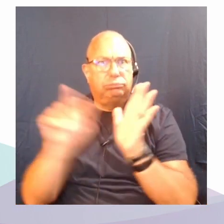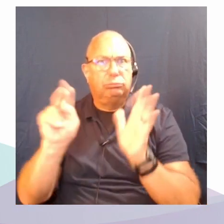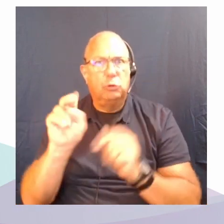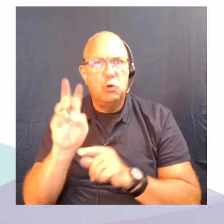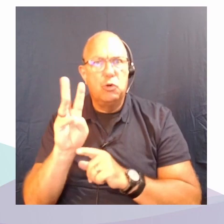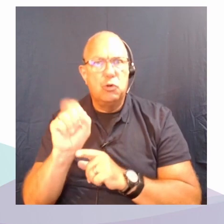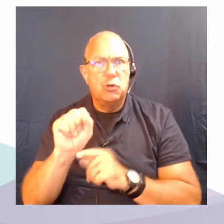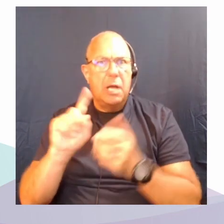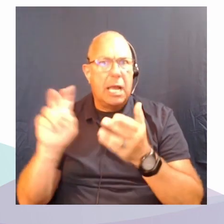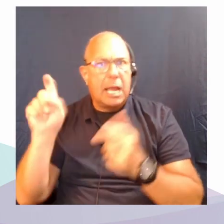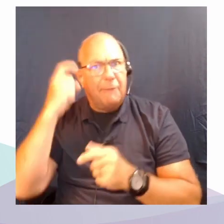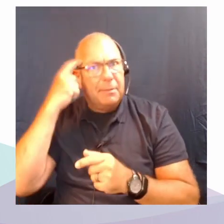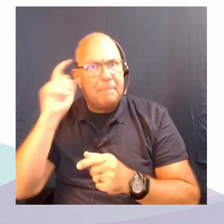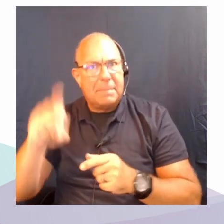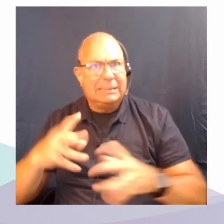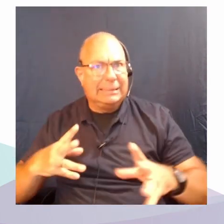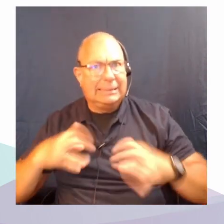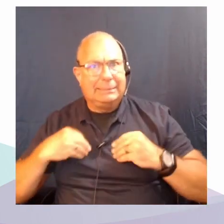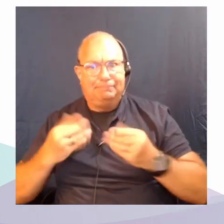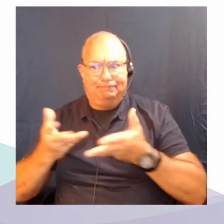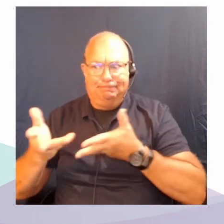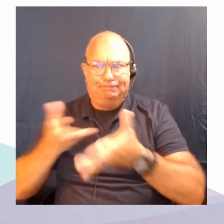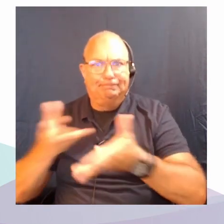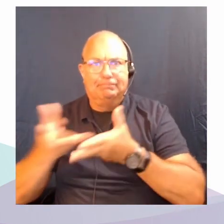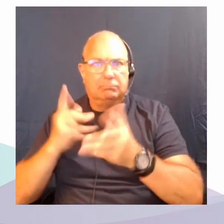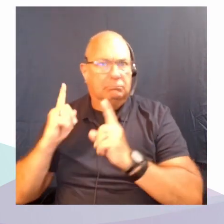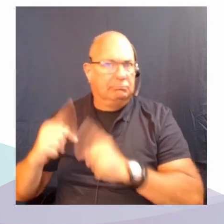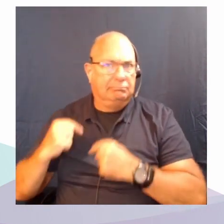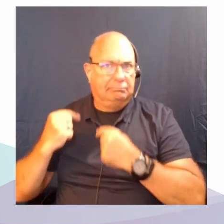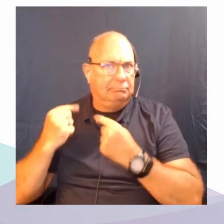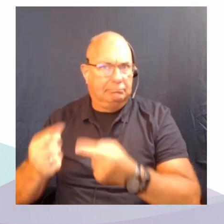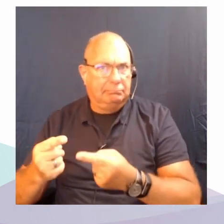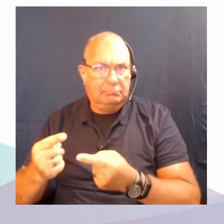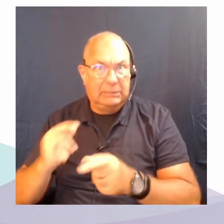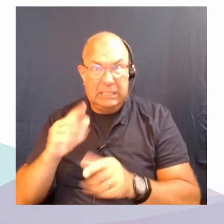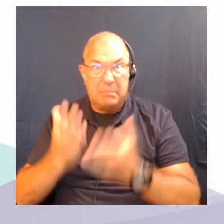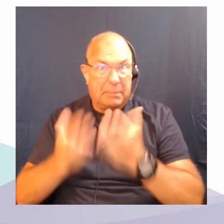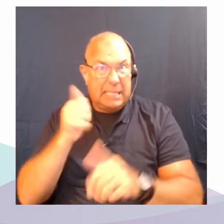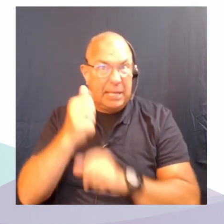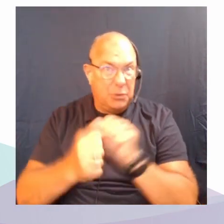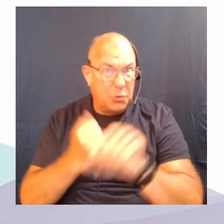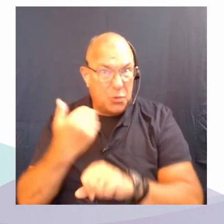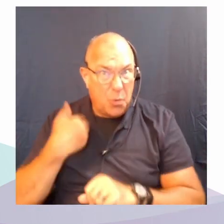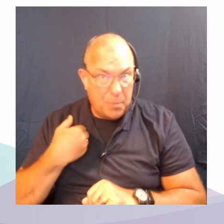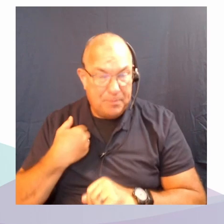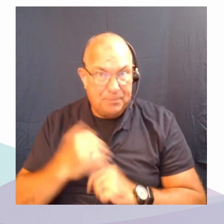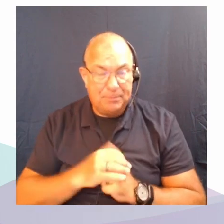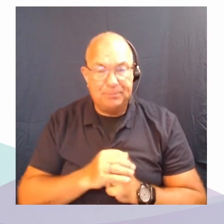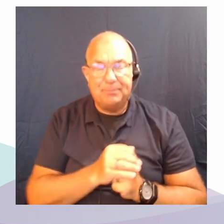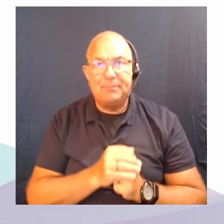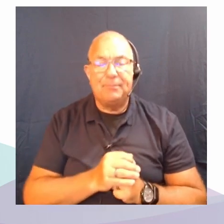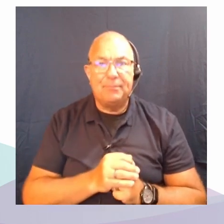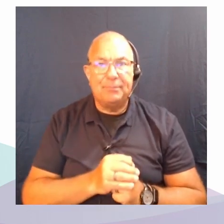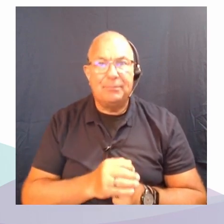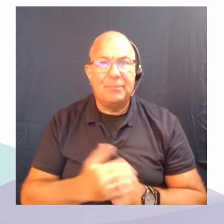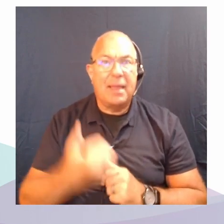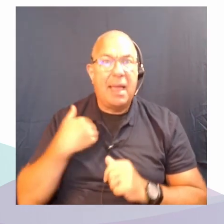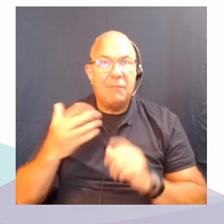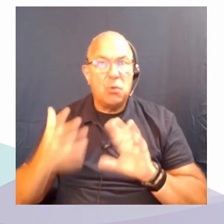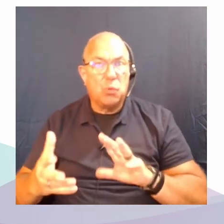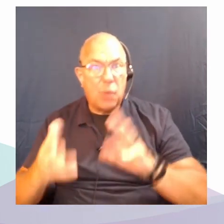in a way that hasn't been the case, wasn't the case even 10 years ago. So when we have a crisis like COVID,